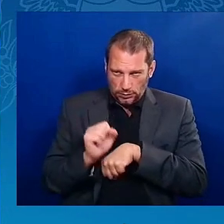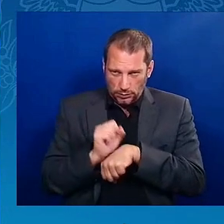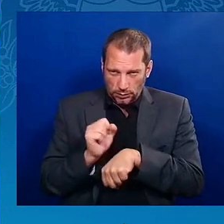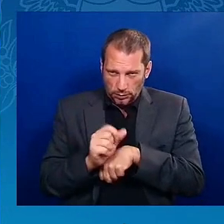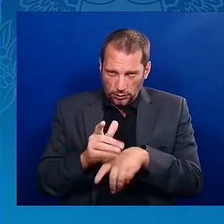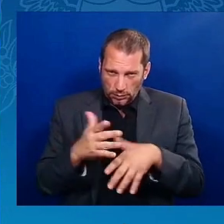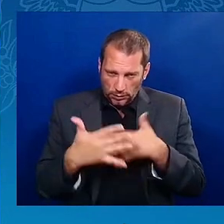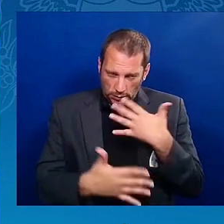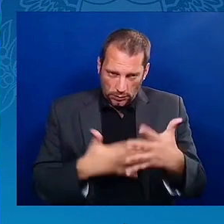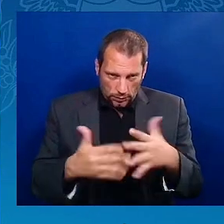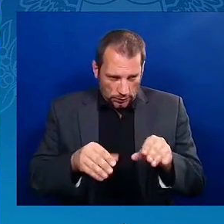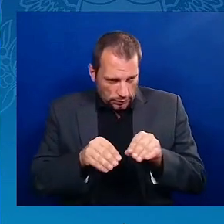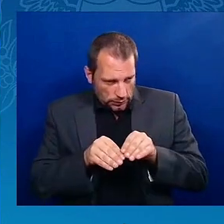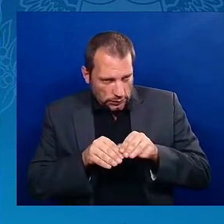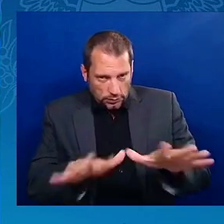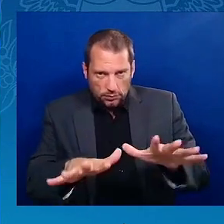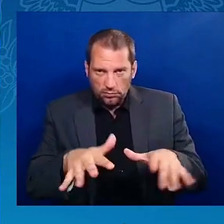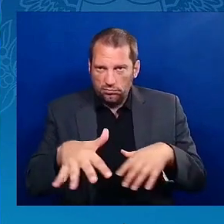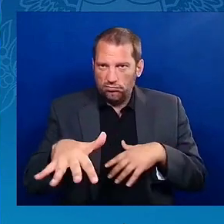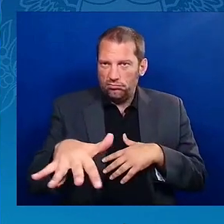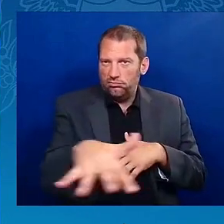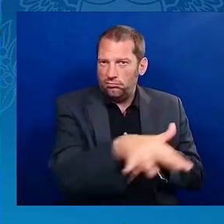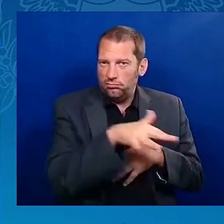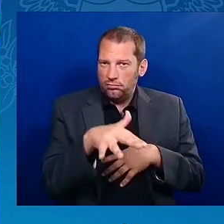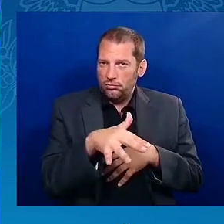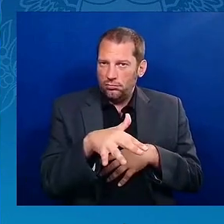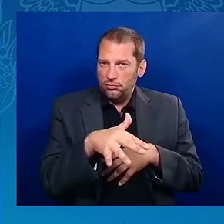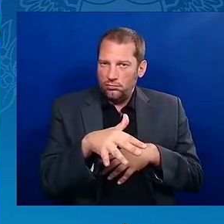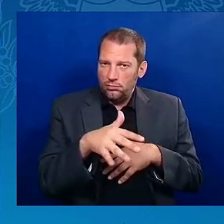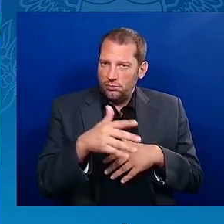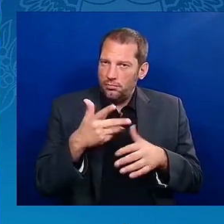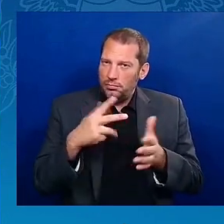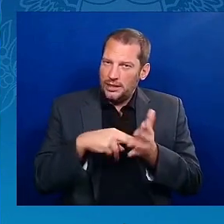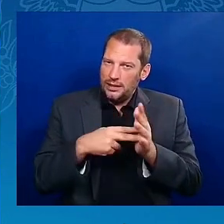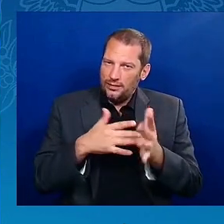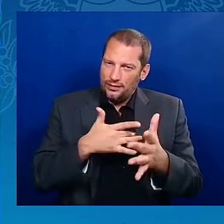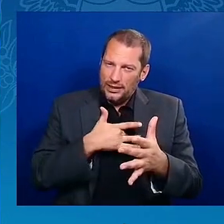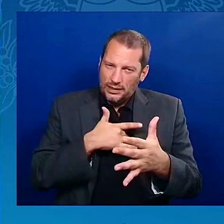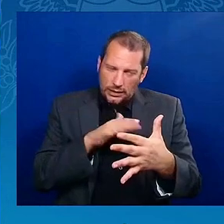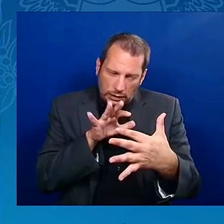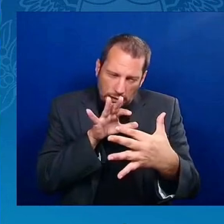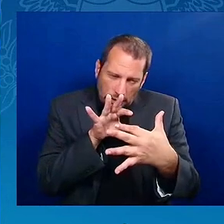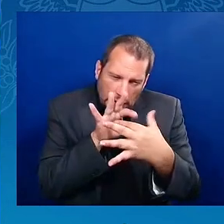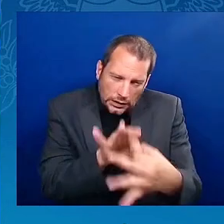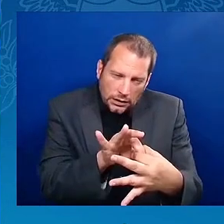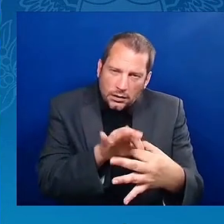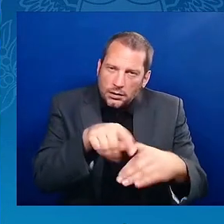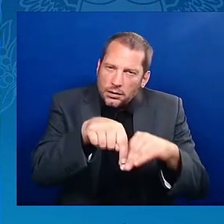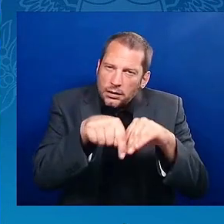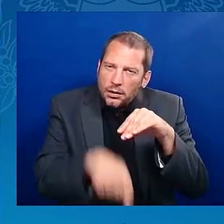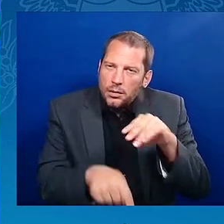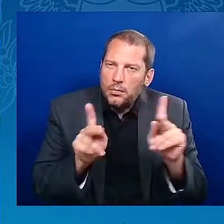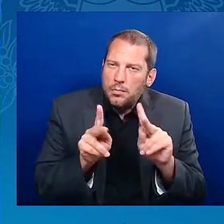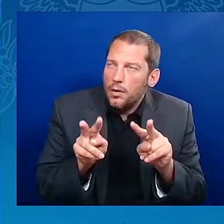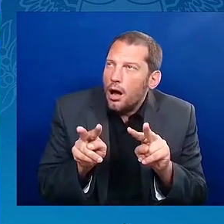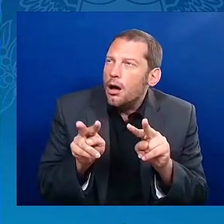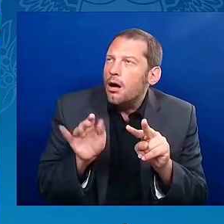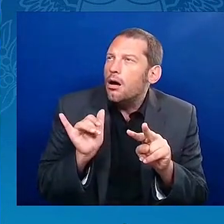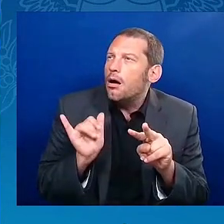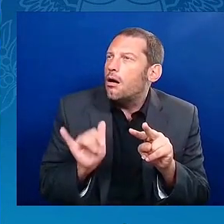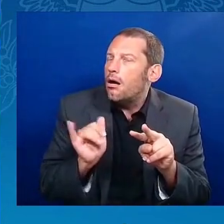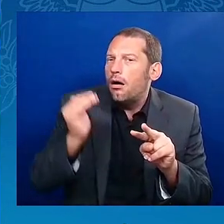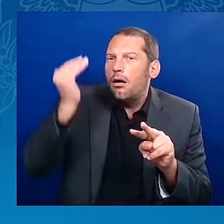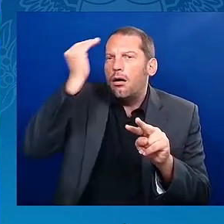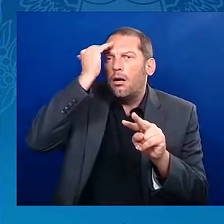way that that will happen in a meaningful way is if the people are aware of what is available to them and then take advantage of that. So I